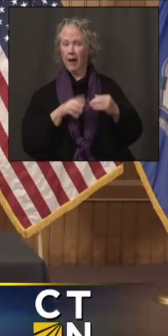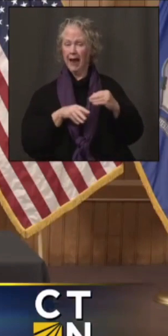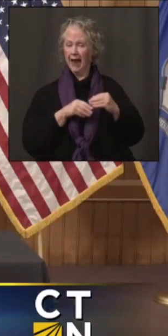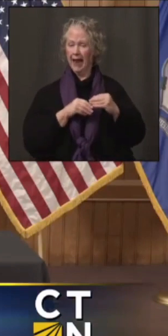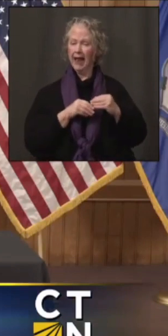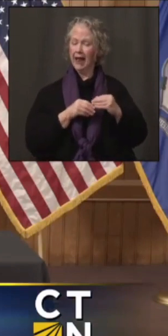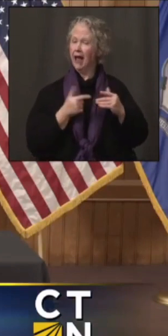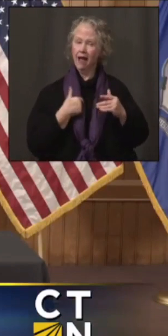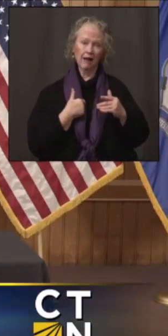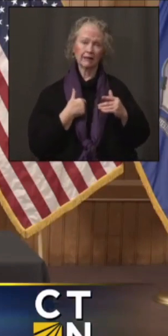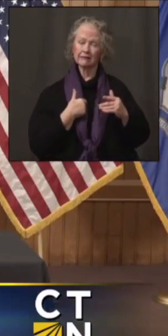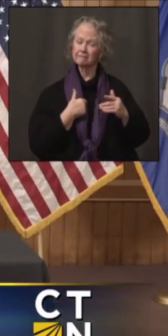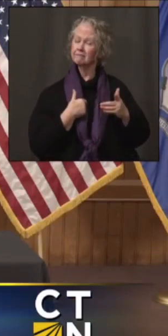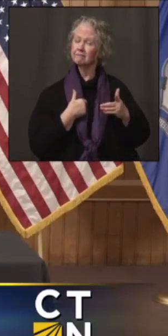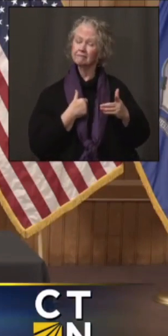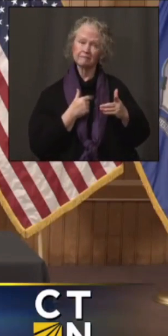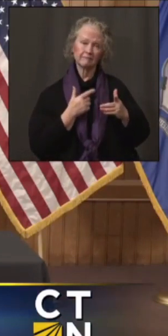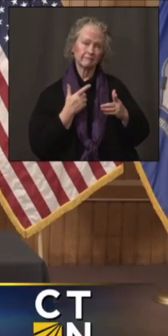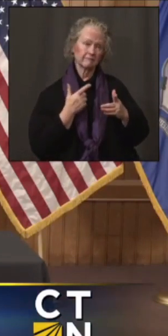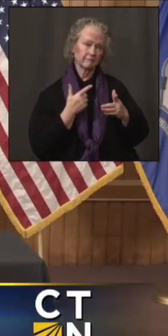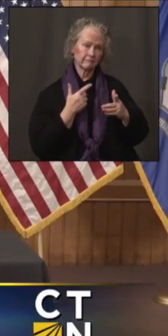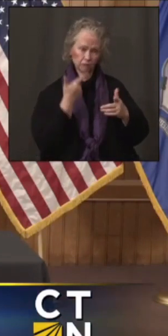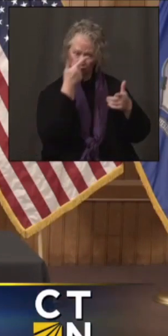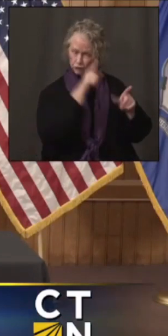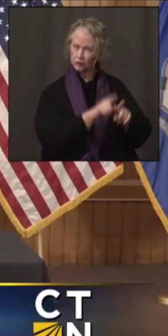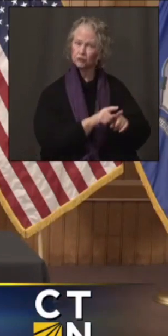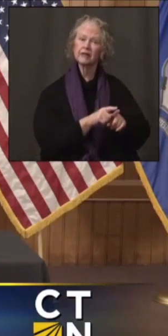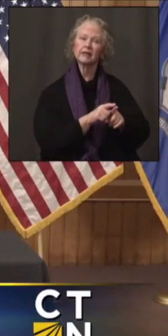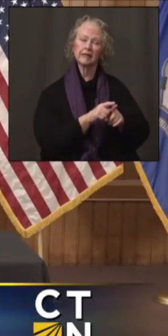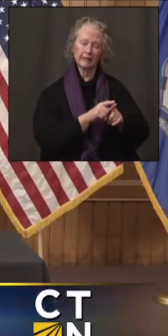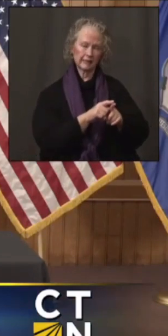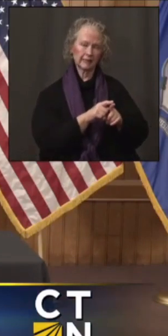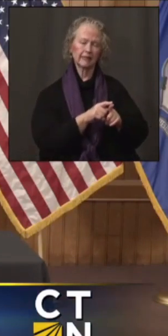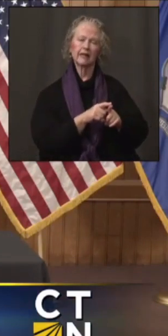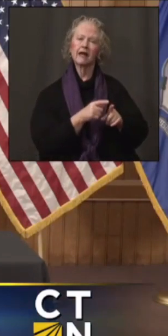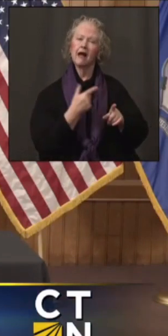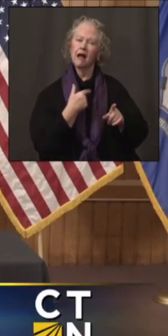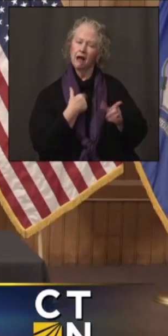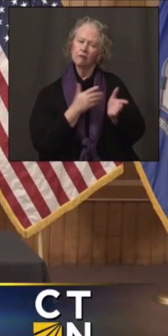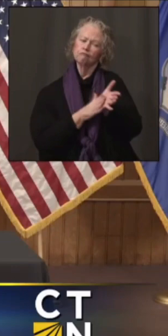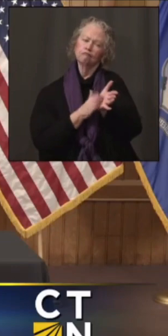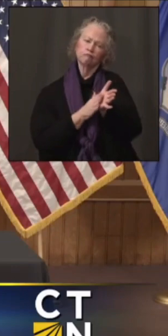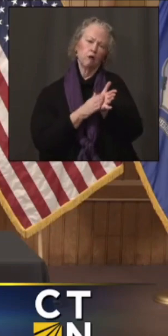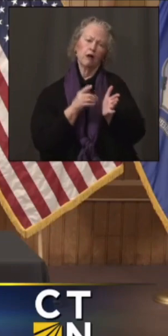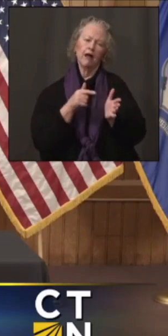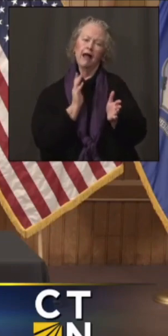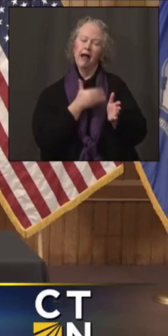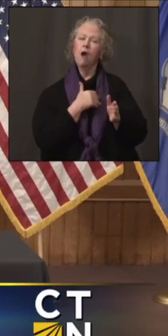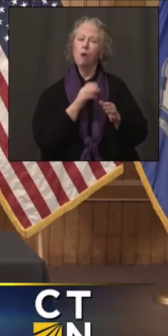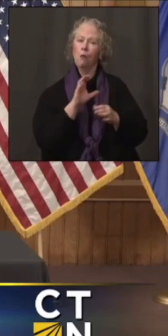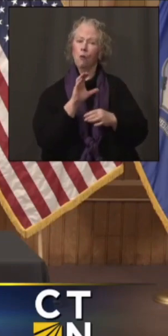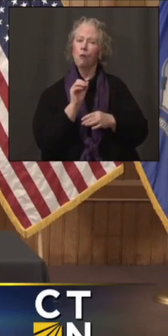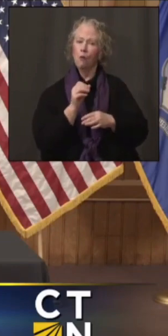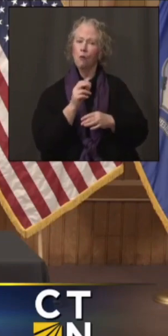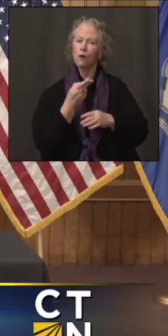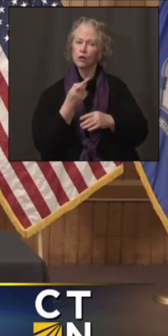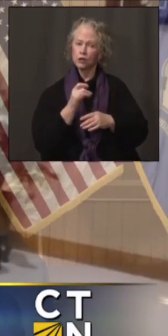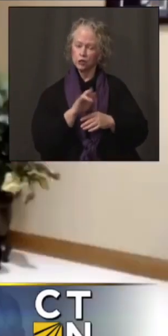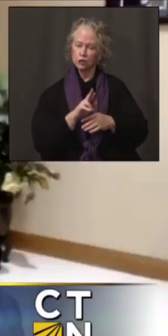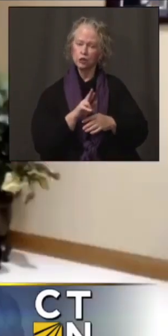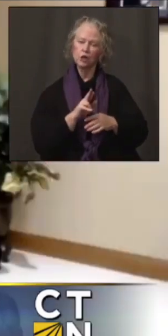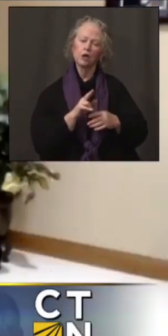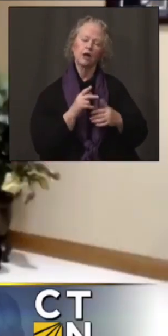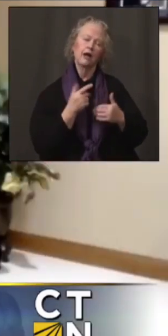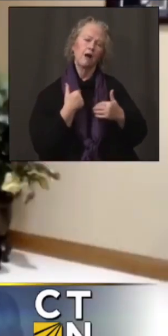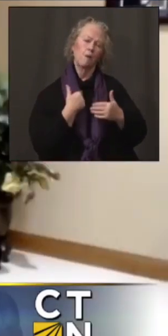join you in commending the two allocation subcommittee co-chairs. And they also ask that we thank the advocates out